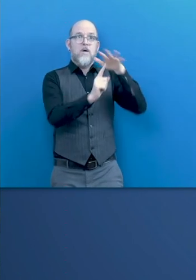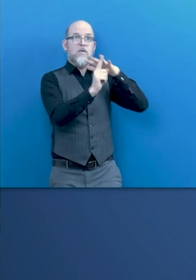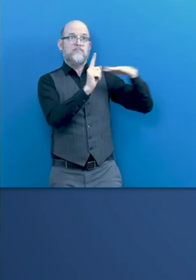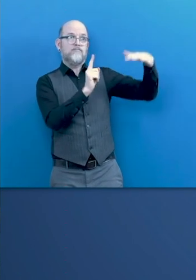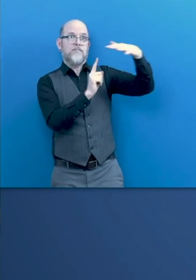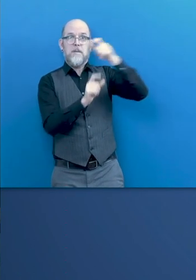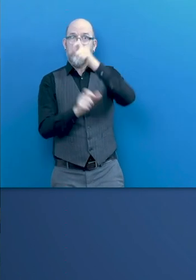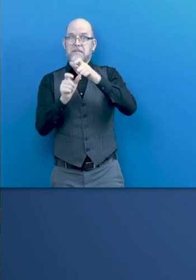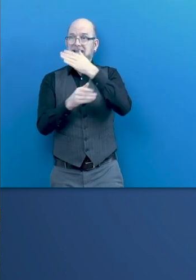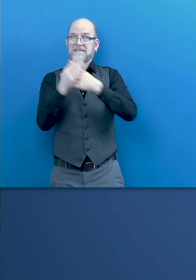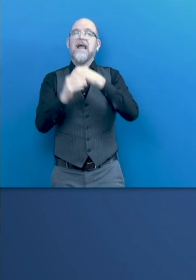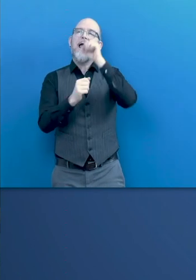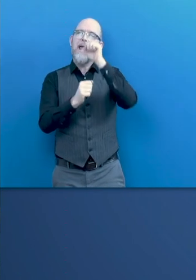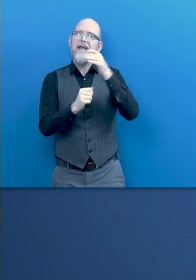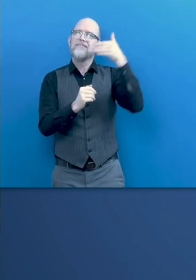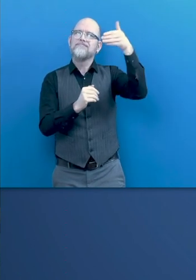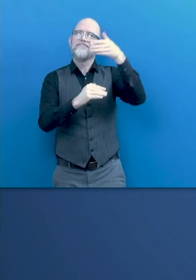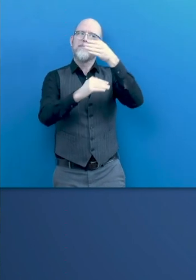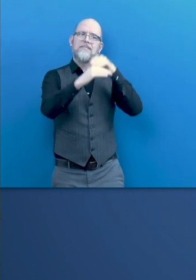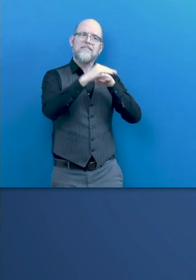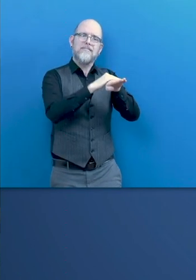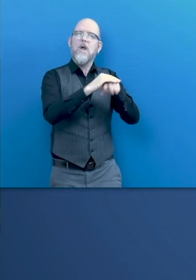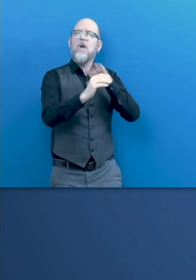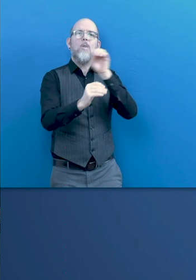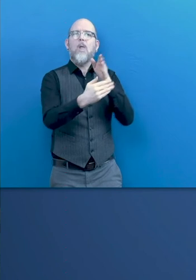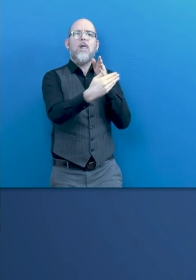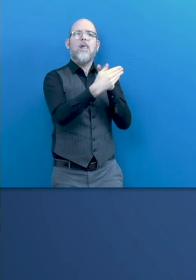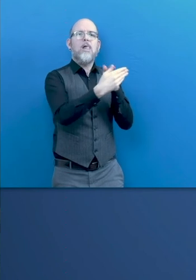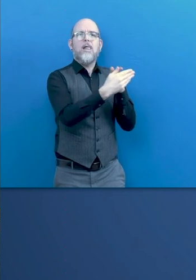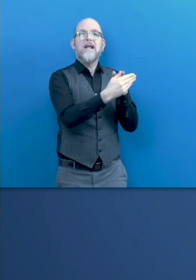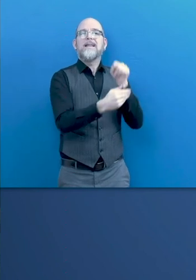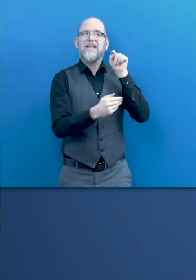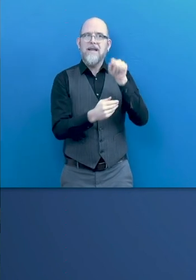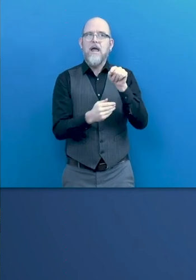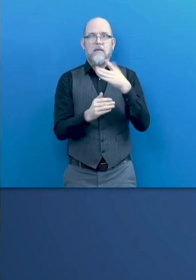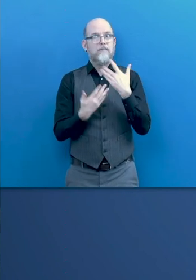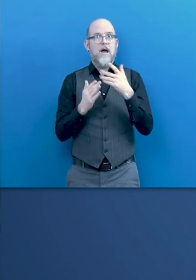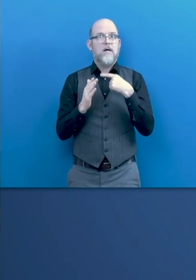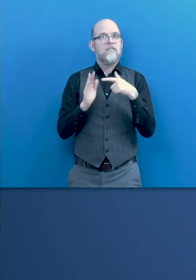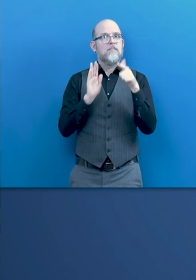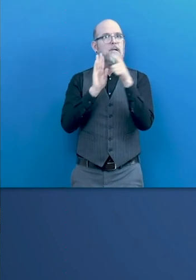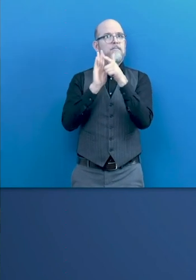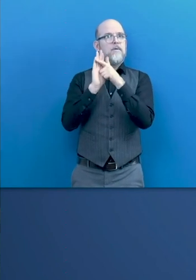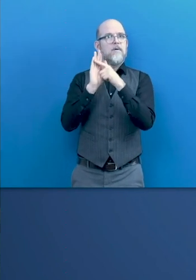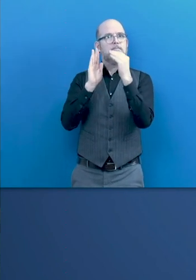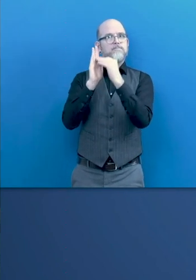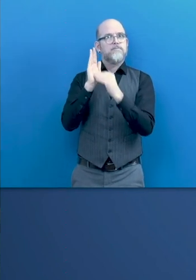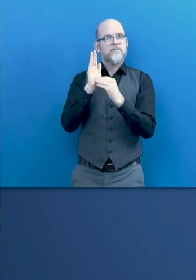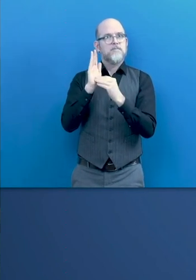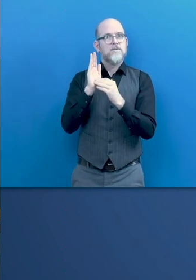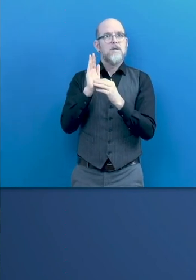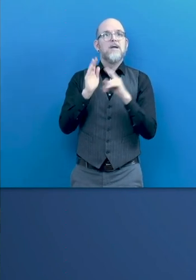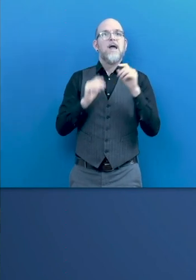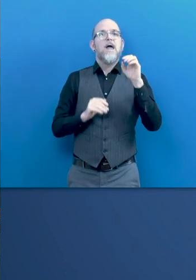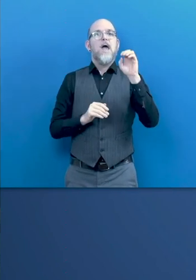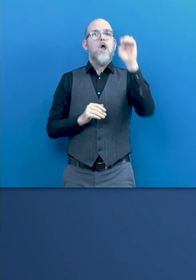underpinned by the use of European standards, which harmonize how accessibility really needs to be done, because we all know it's